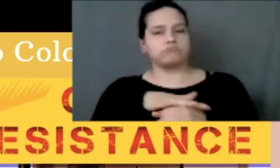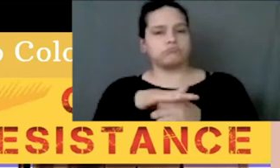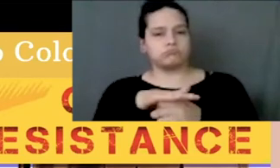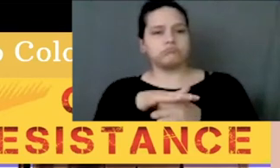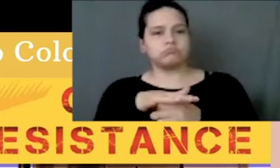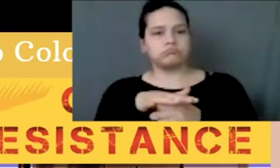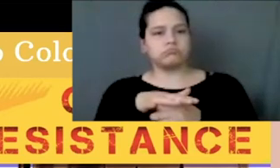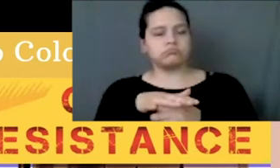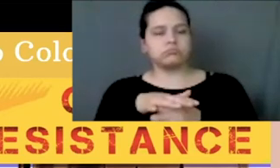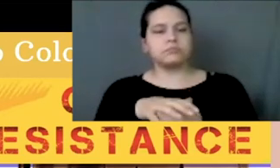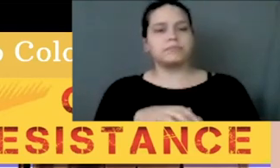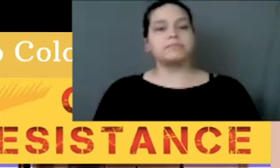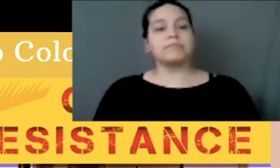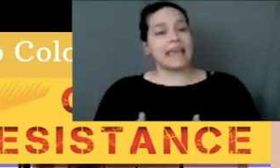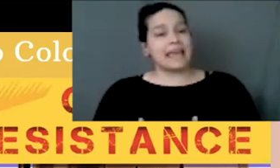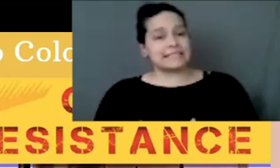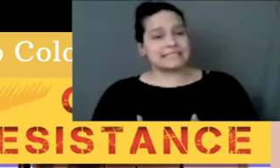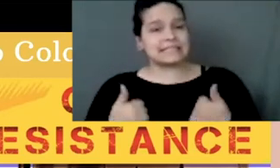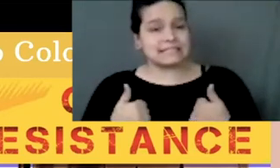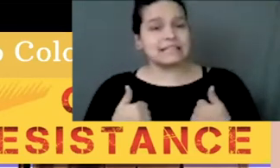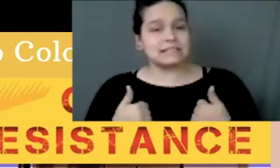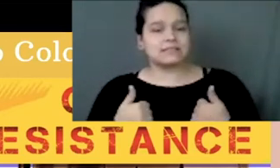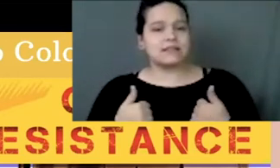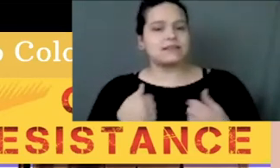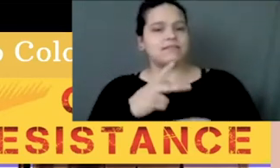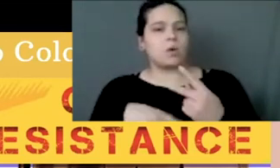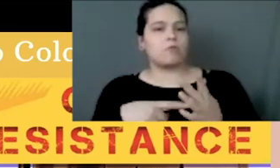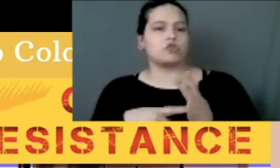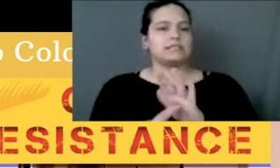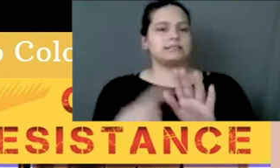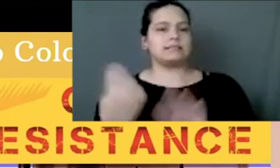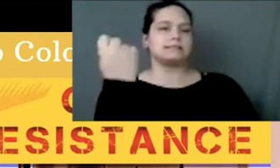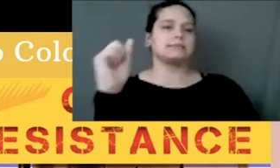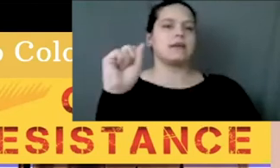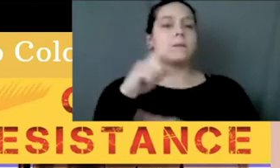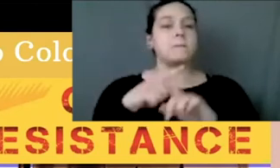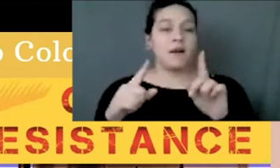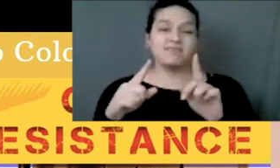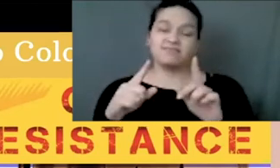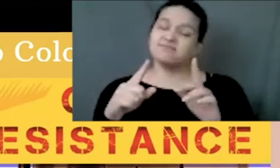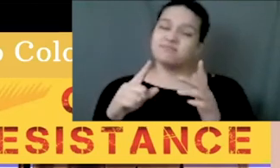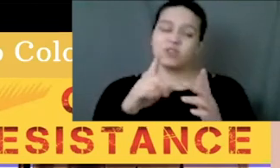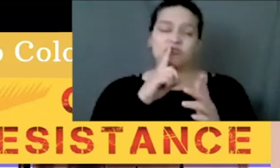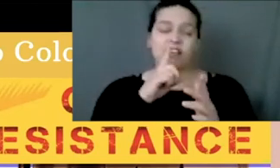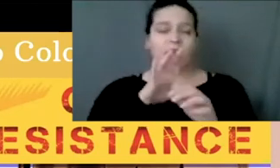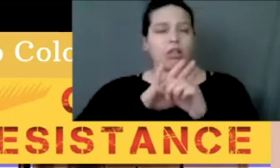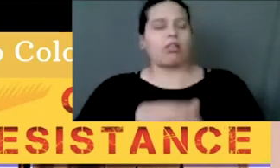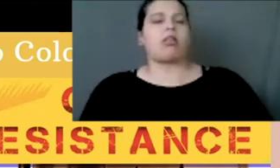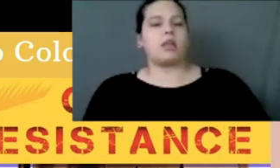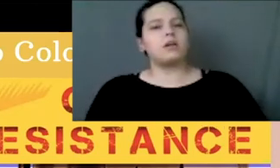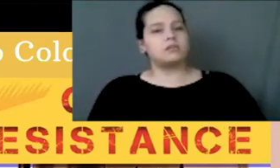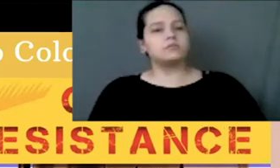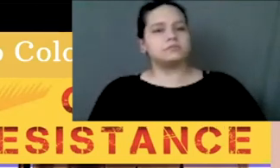Existence is a form of resistance, but it's directly targeted by systematic oppression. Now responses,